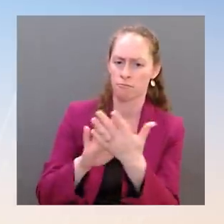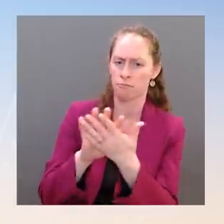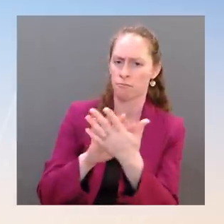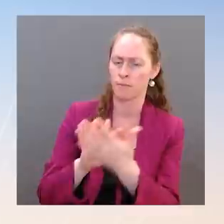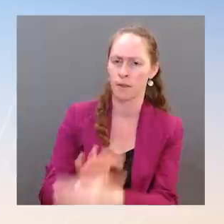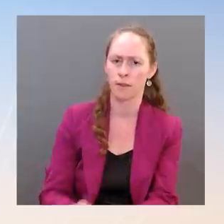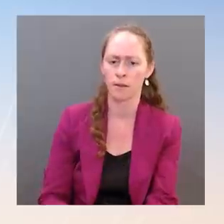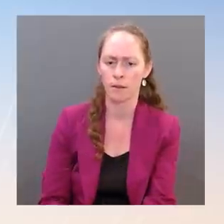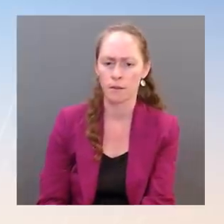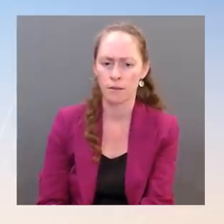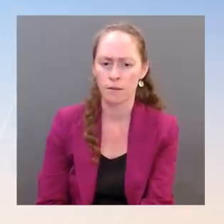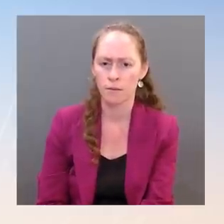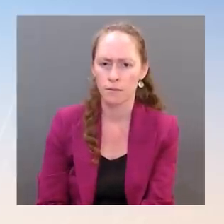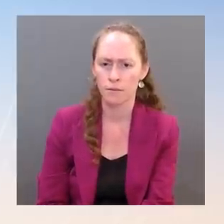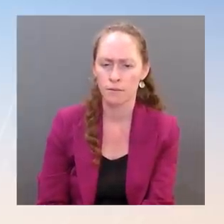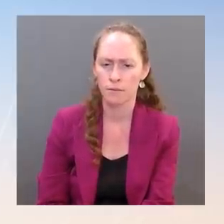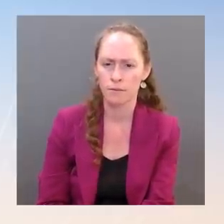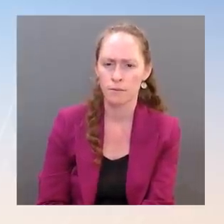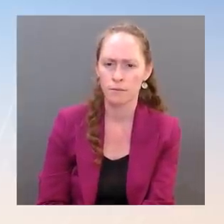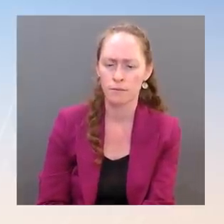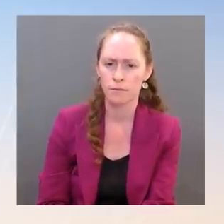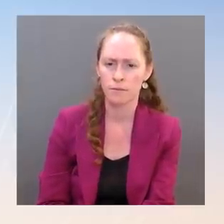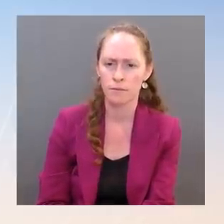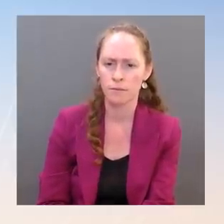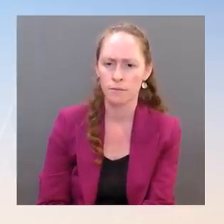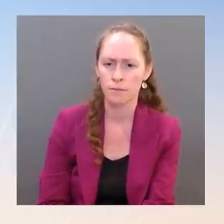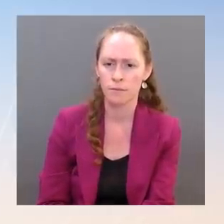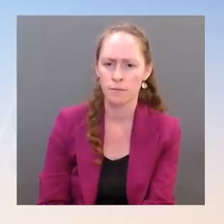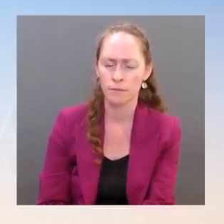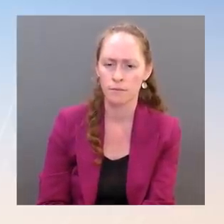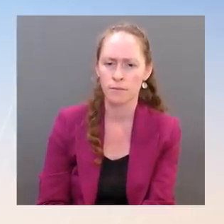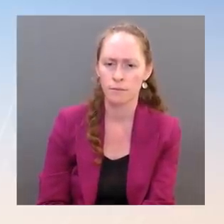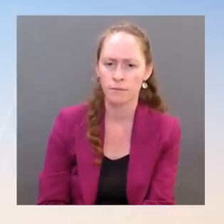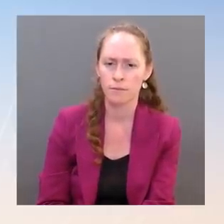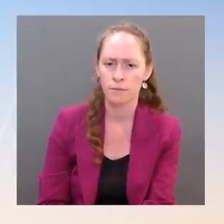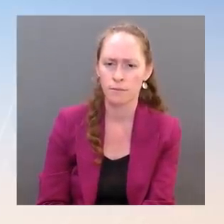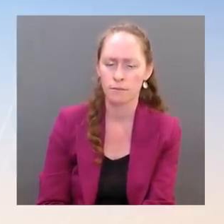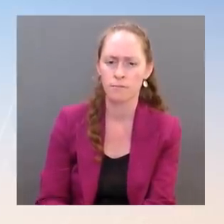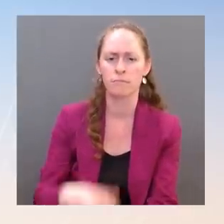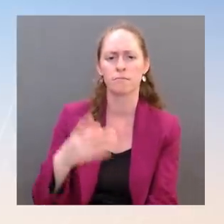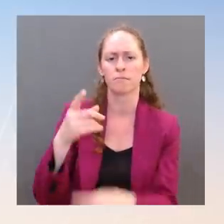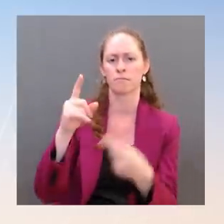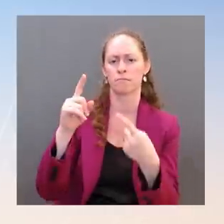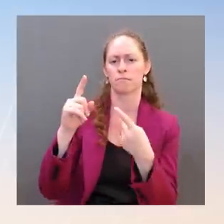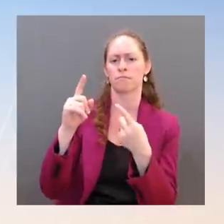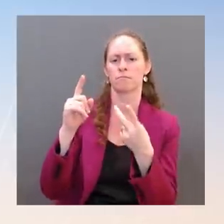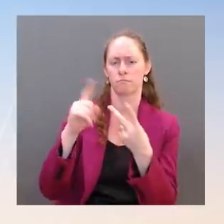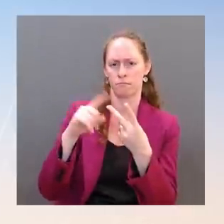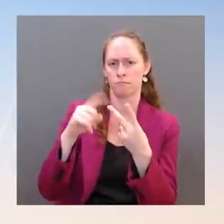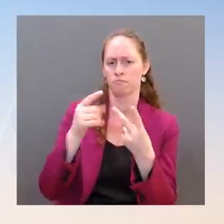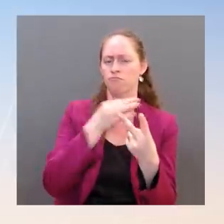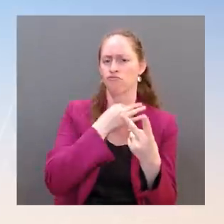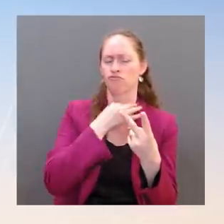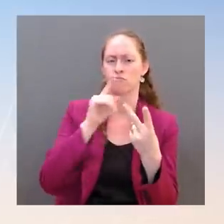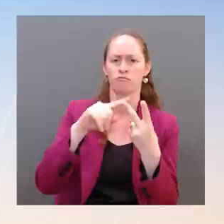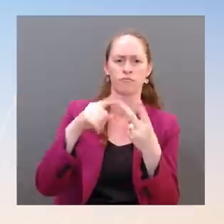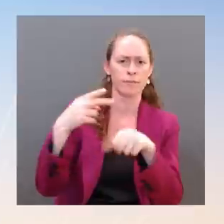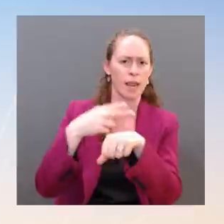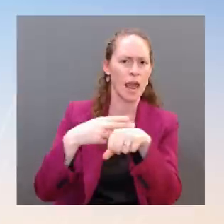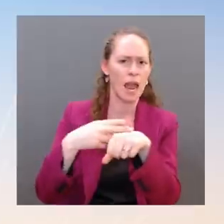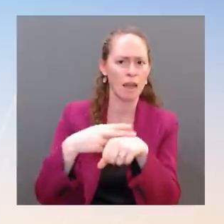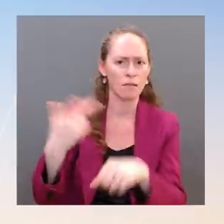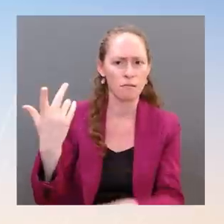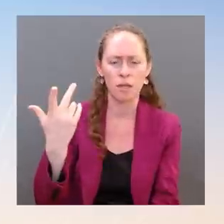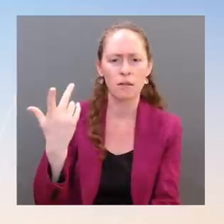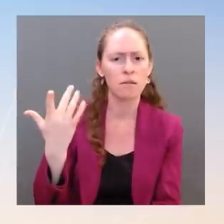What happens with the Title 42, the Haitian migrants and maybe migrants of South America as